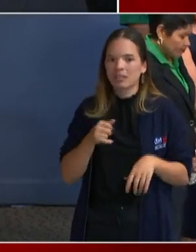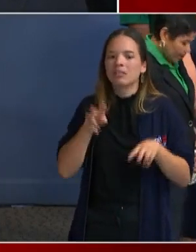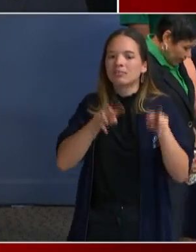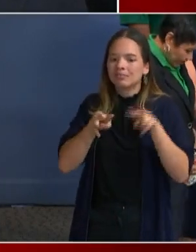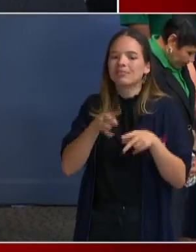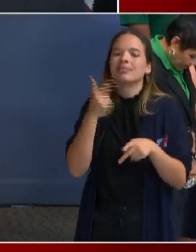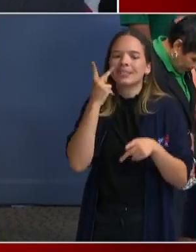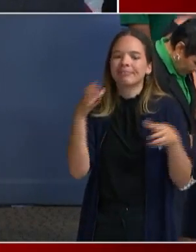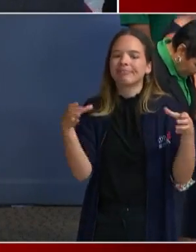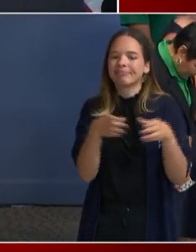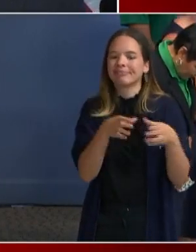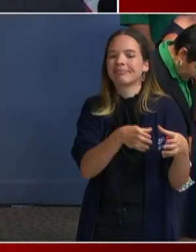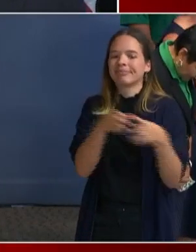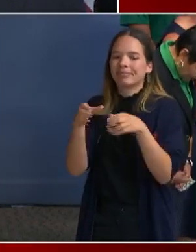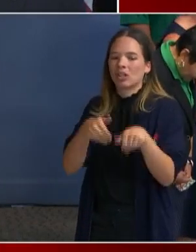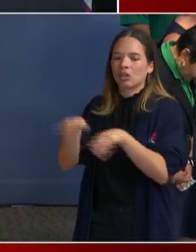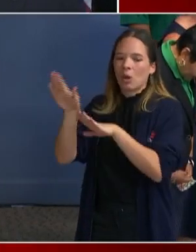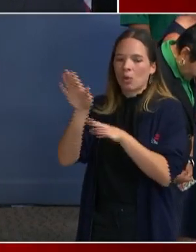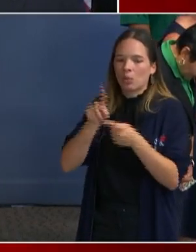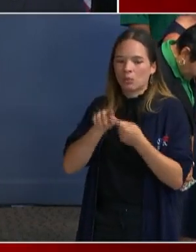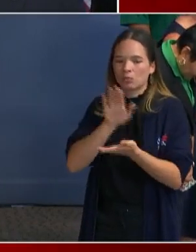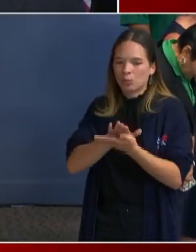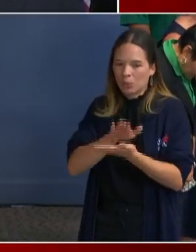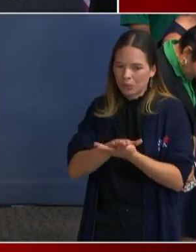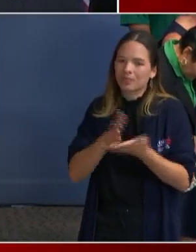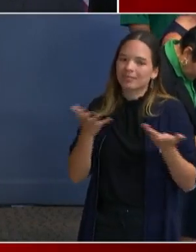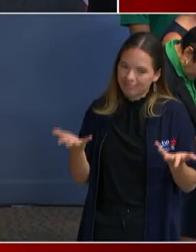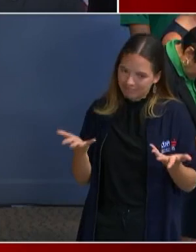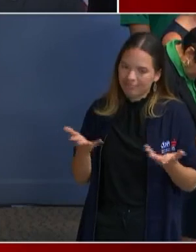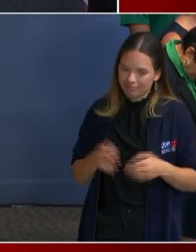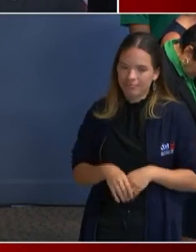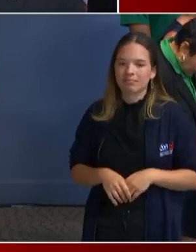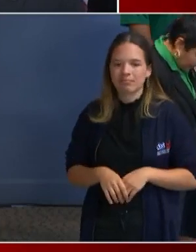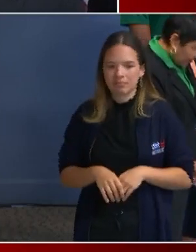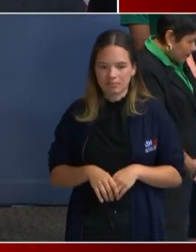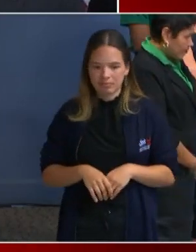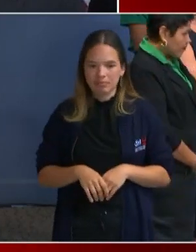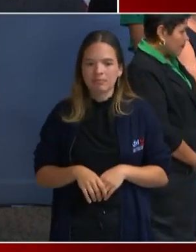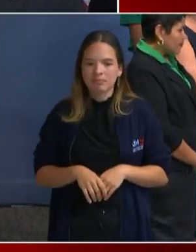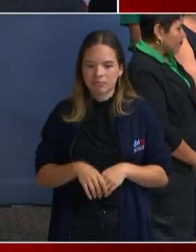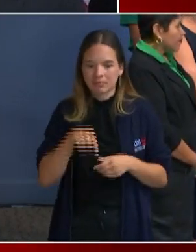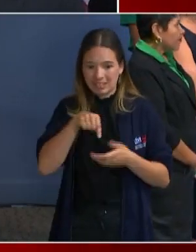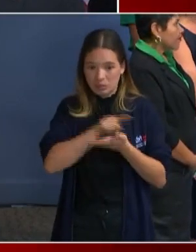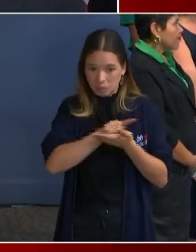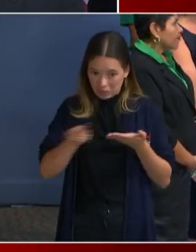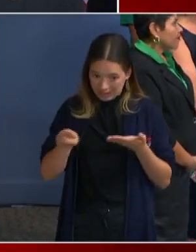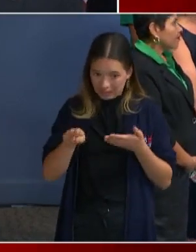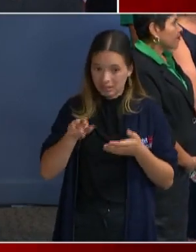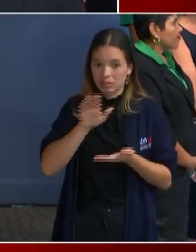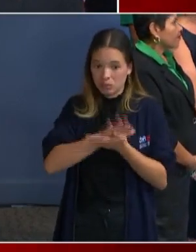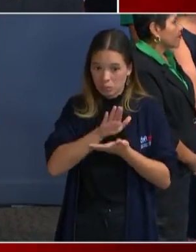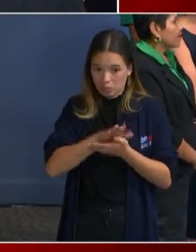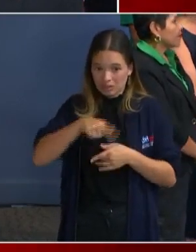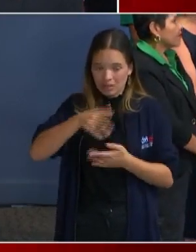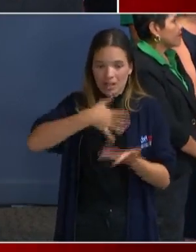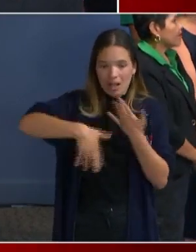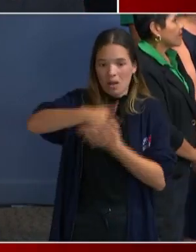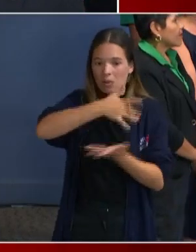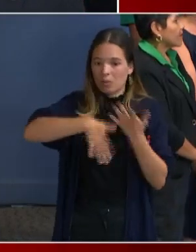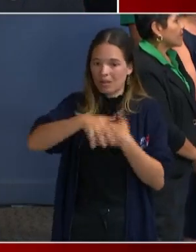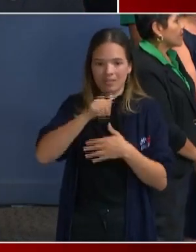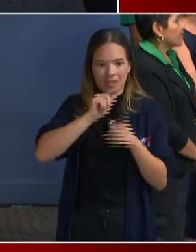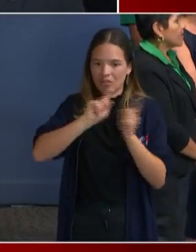had a very unfortunate incident during the first week of school where young people were hanging out somewhere instead of being at school.